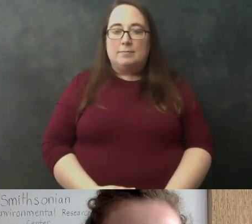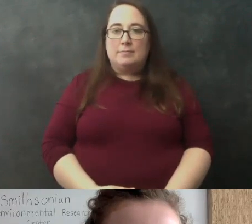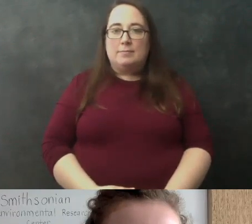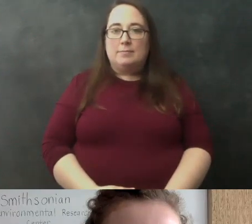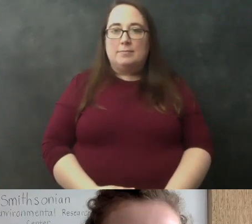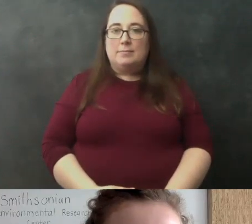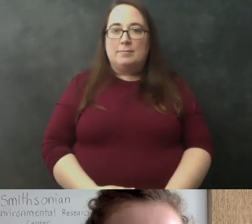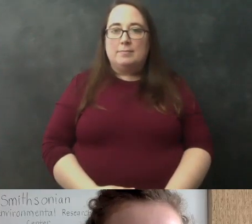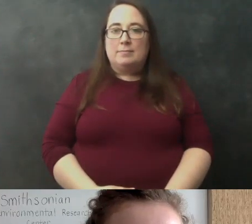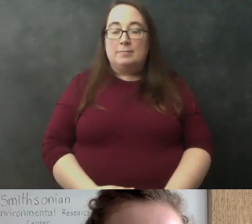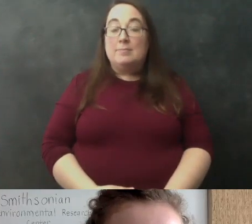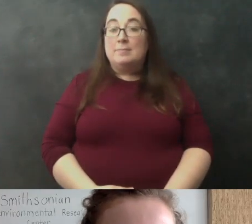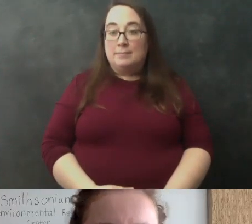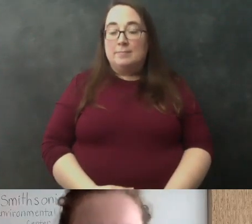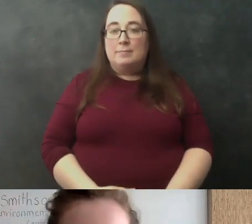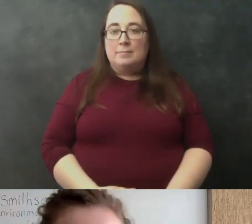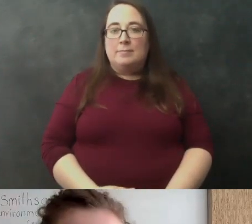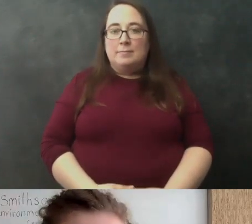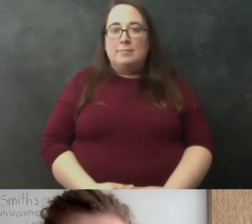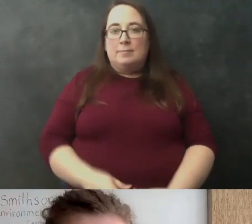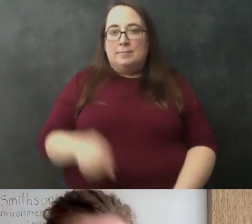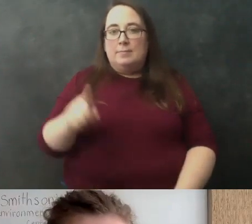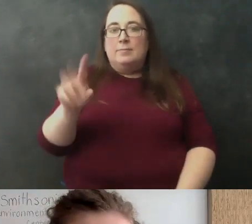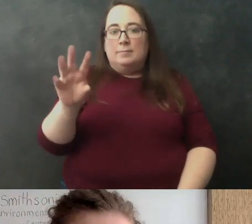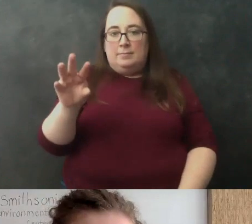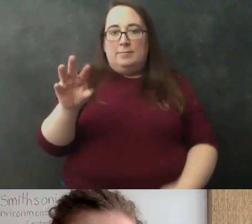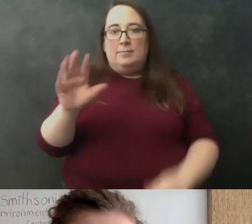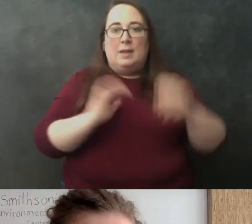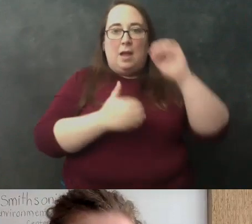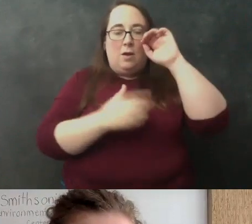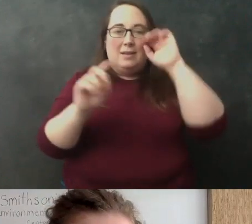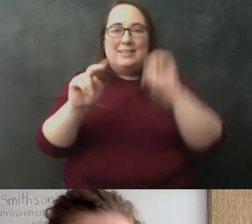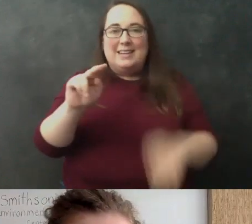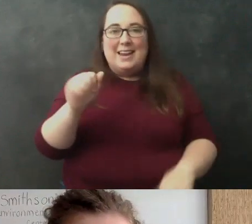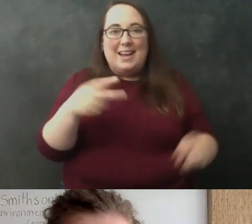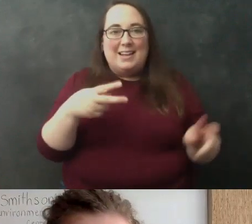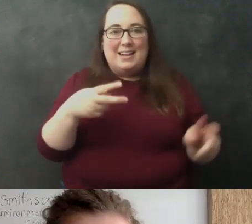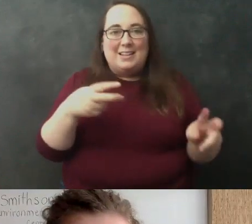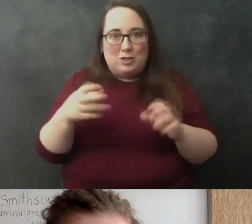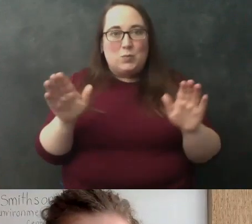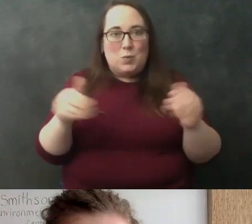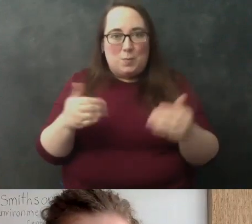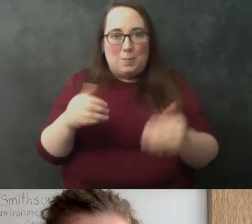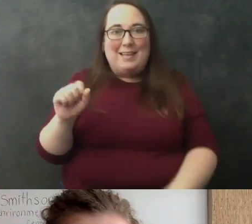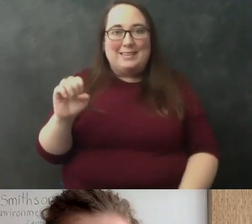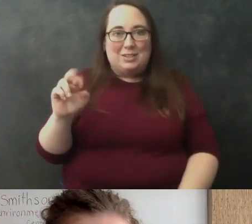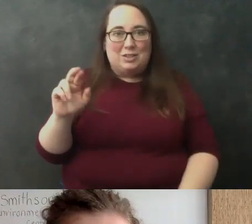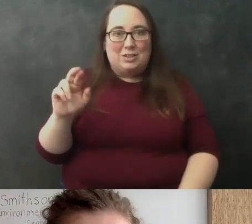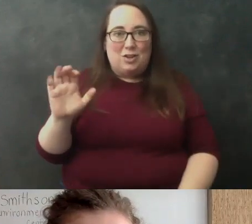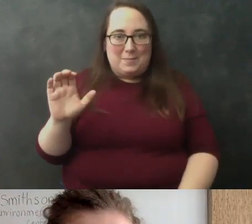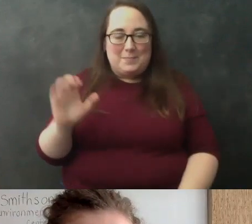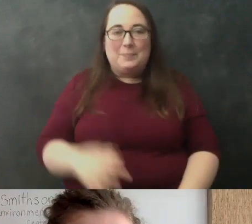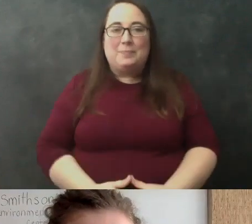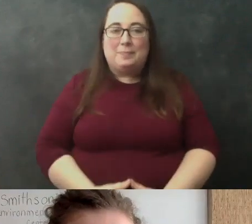so what you're seeing in this other camera image is actually our dna extraction room at the misioni environmental research center and so